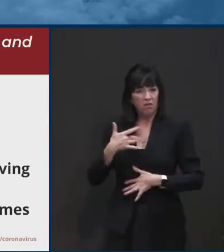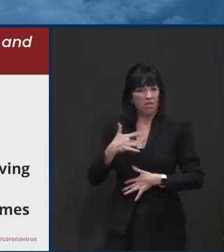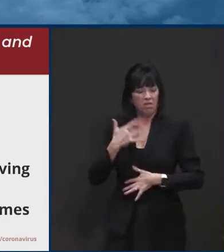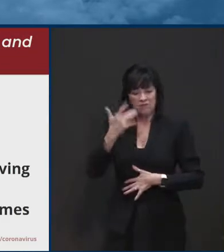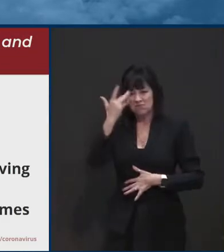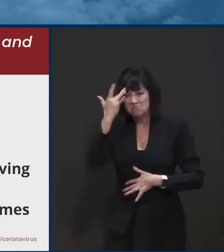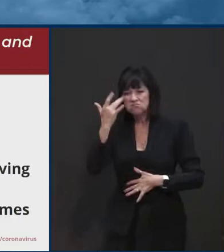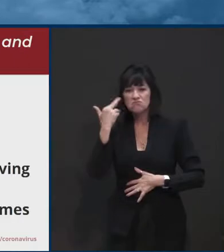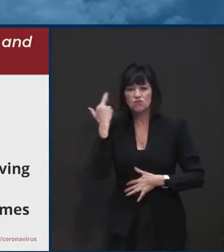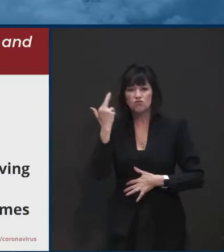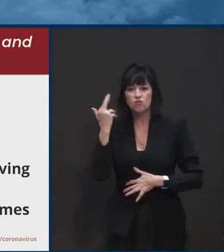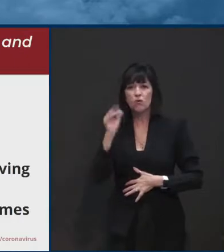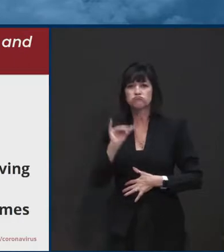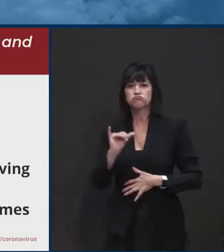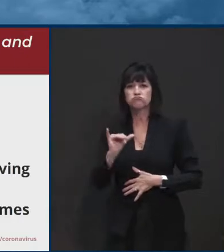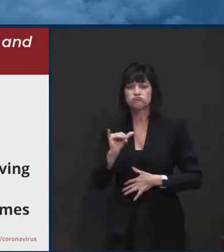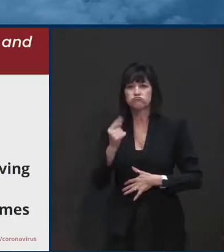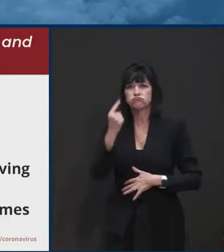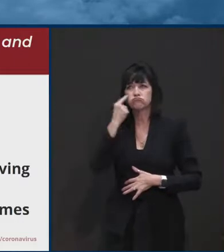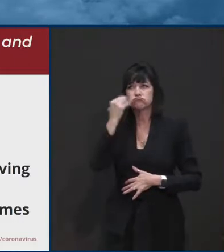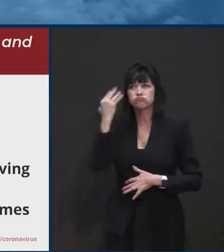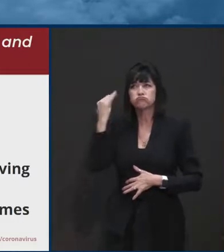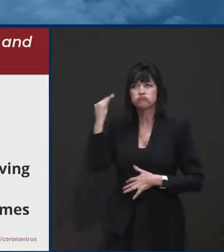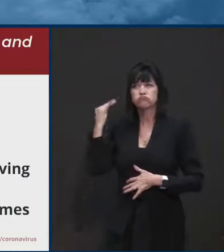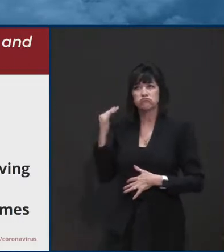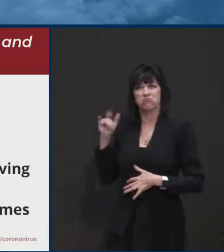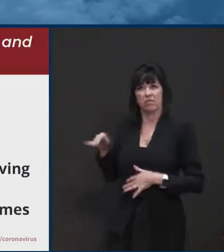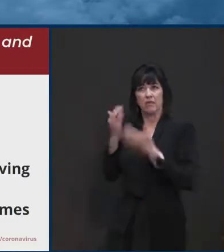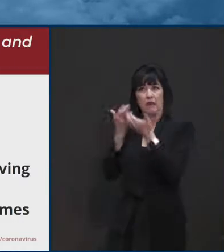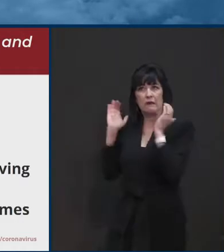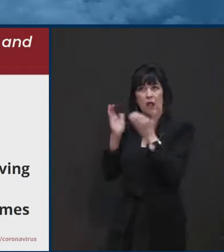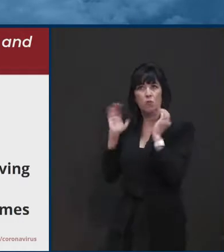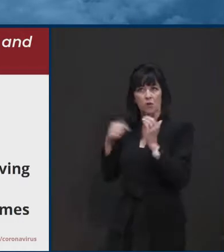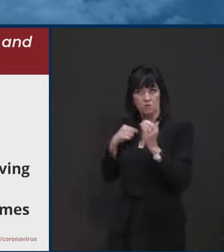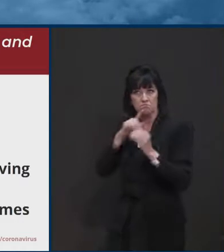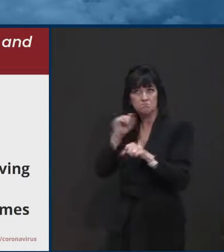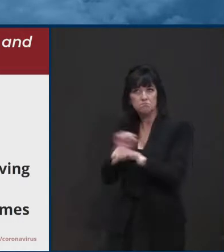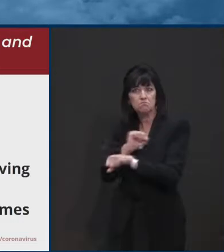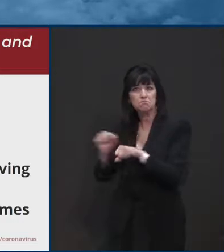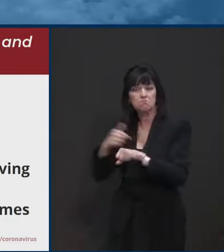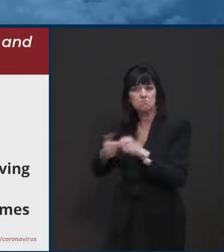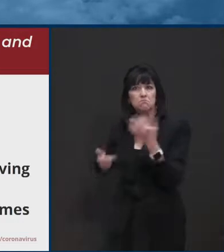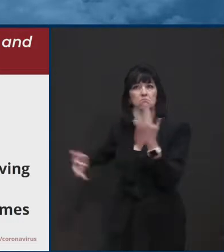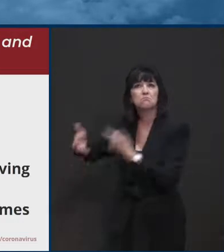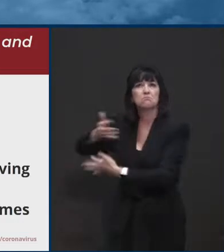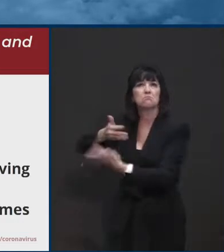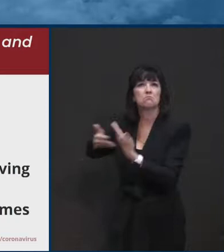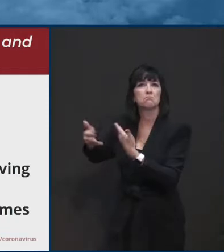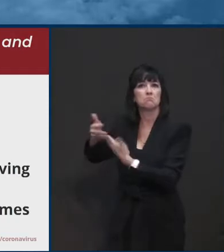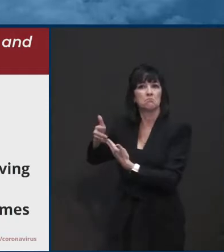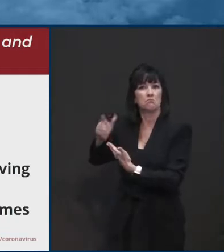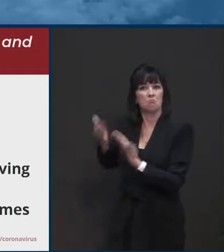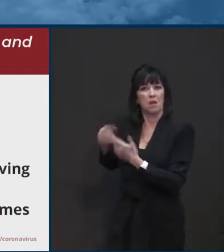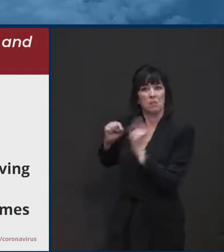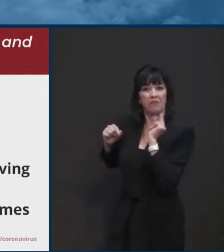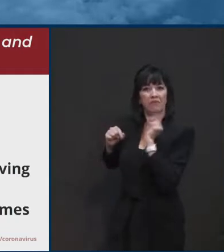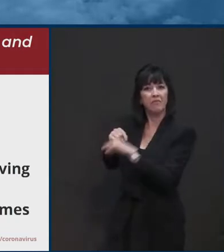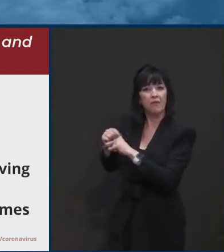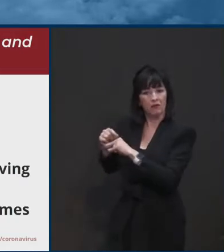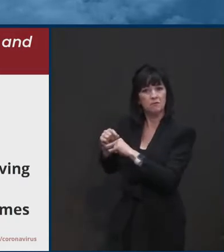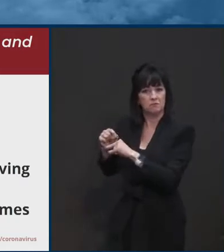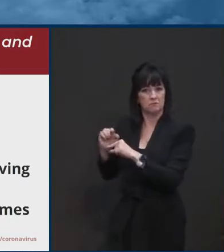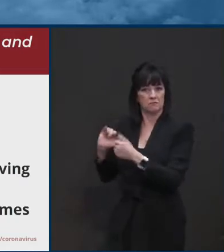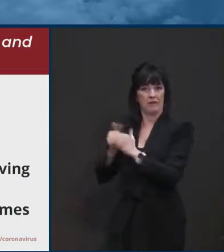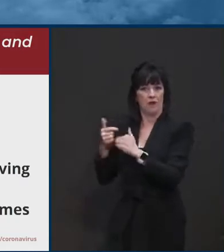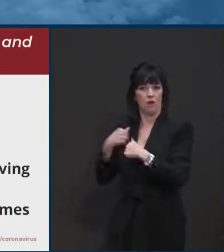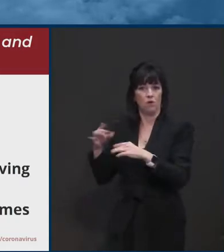of that surge after Halloween parties. Um, religious services we know are, are so incredibly important to people. Um, we